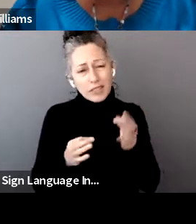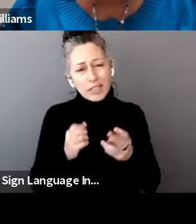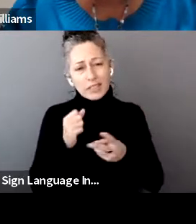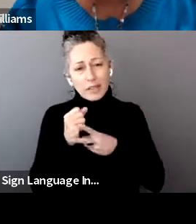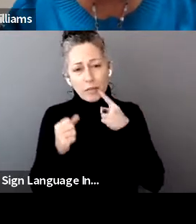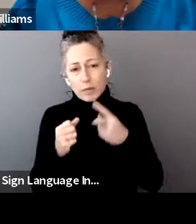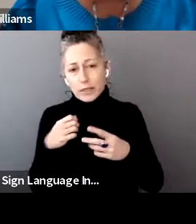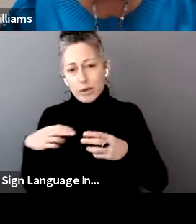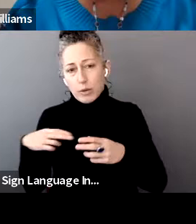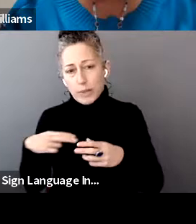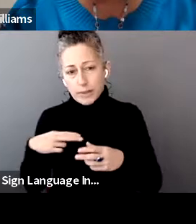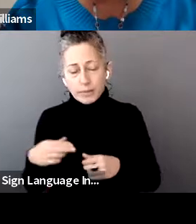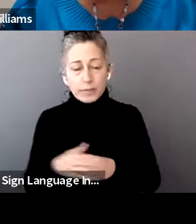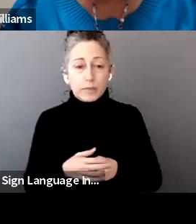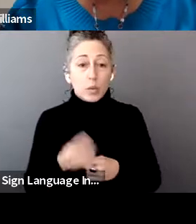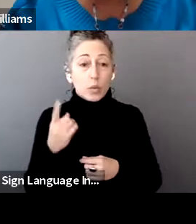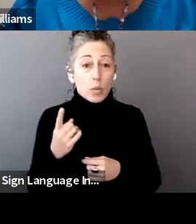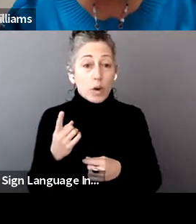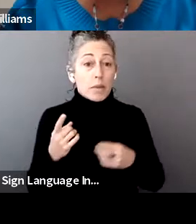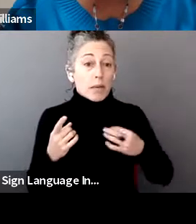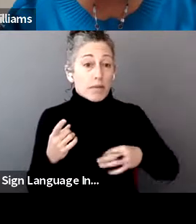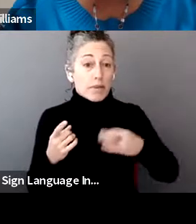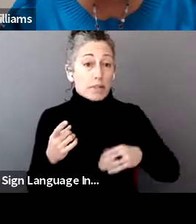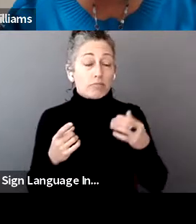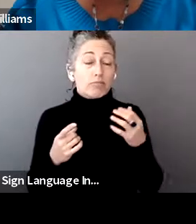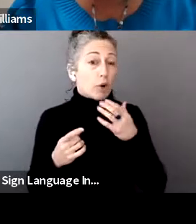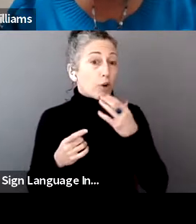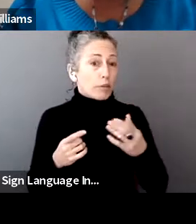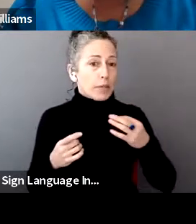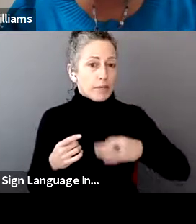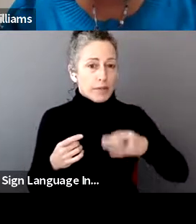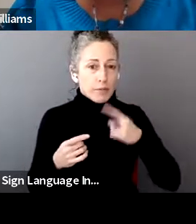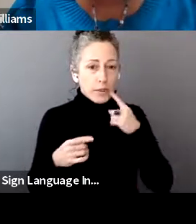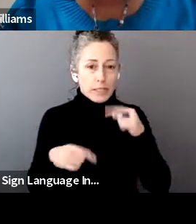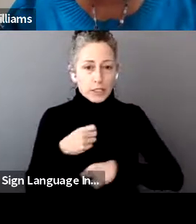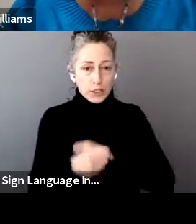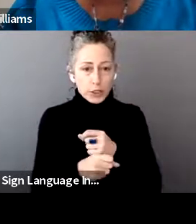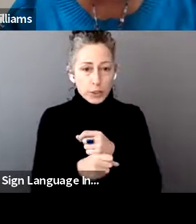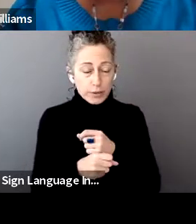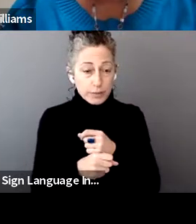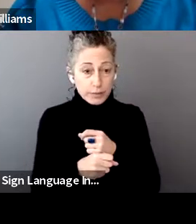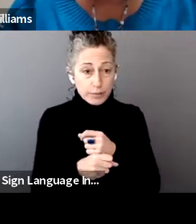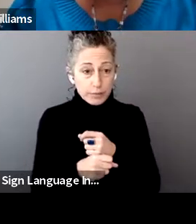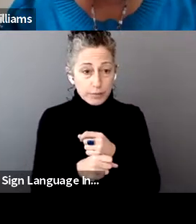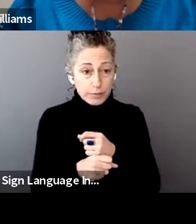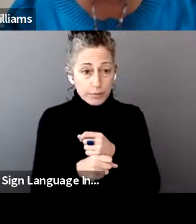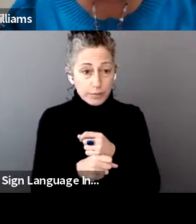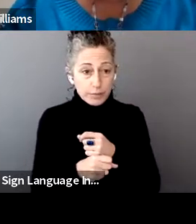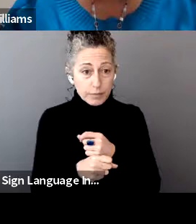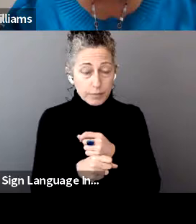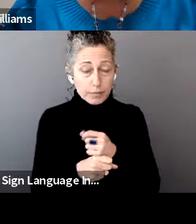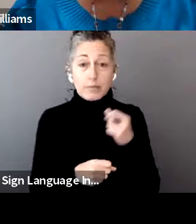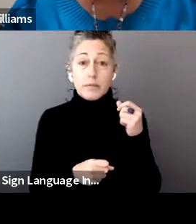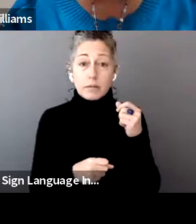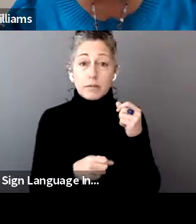retirement. One of the great benefits of this year is if you did happen to